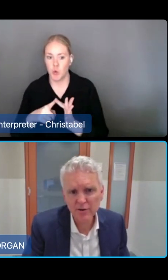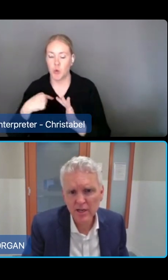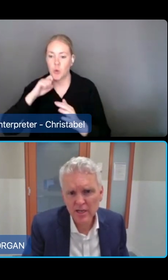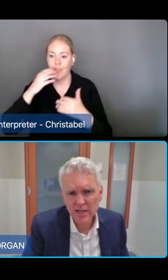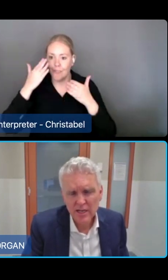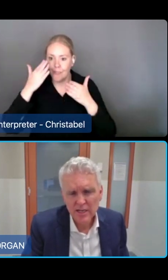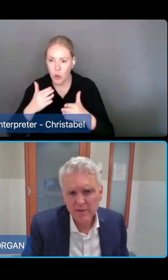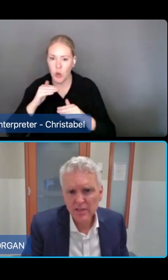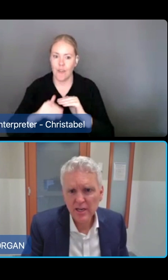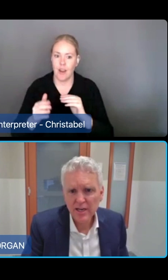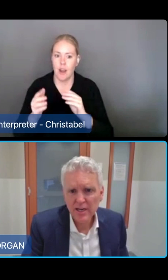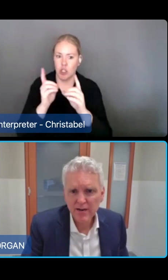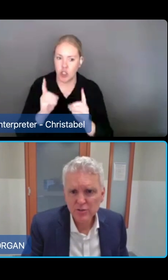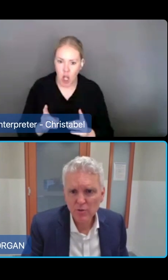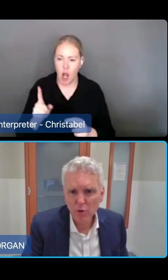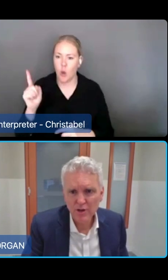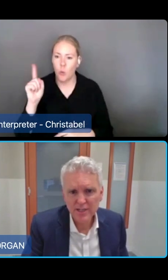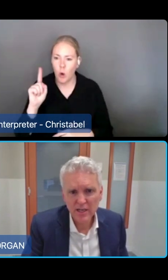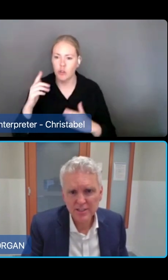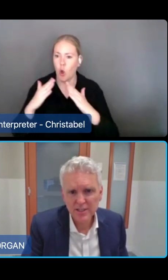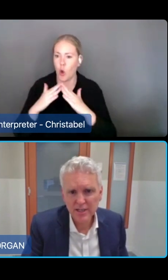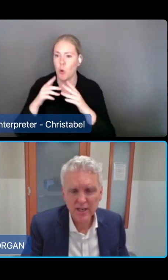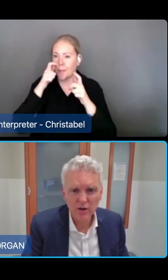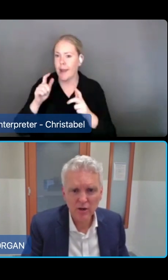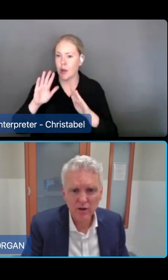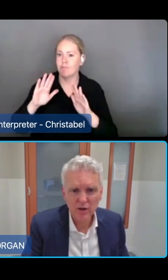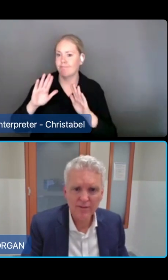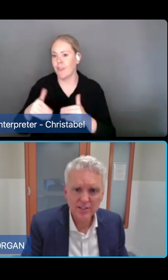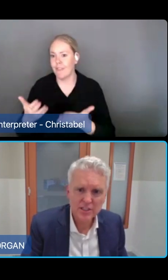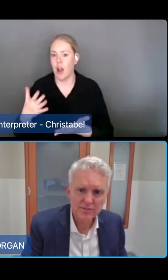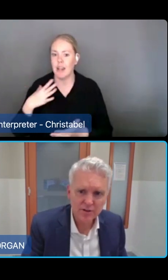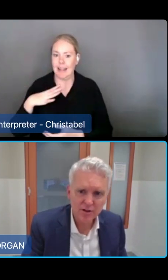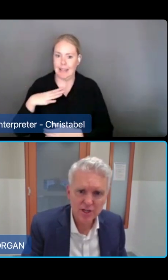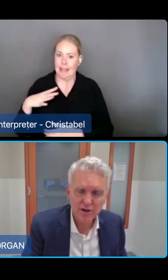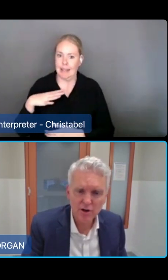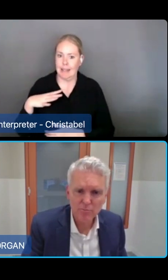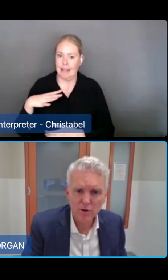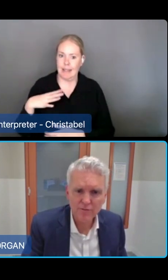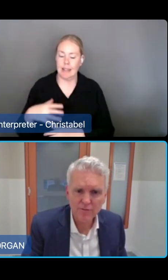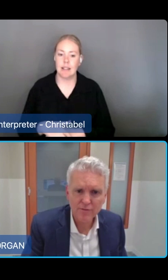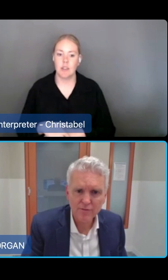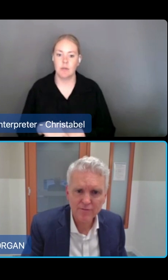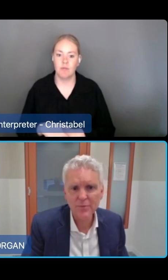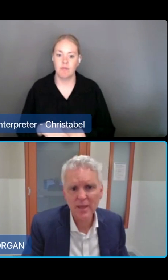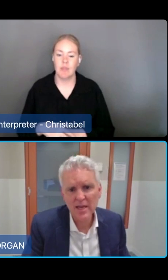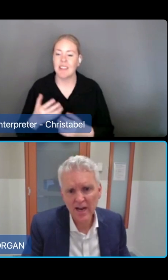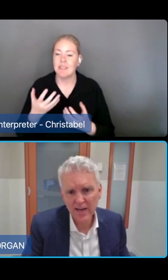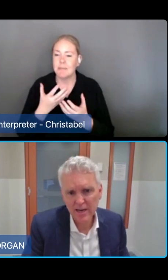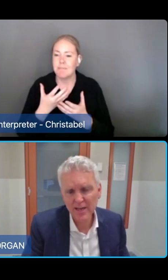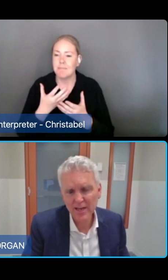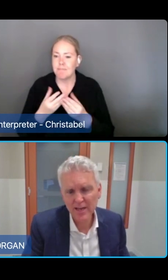so some of the key areas where more detail is needed include around the assistive technology and home modification scheme,